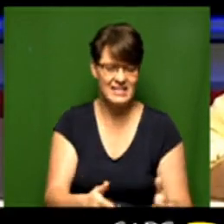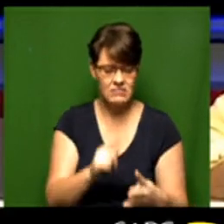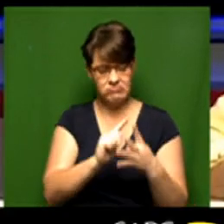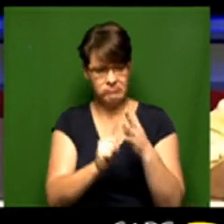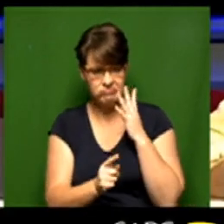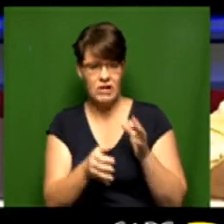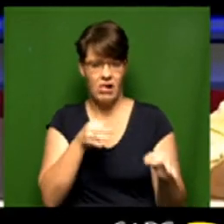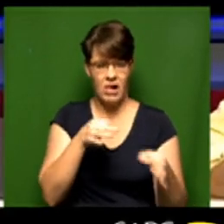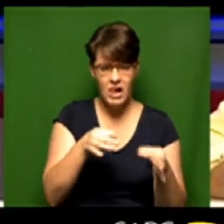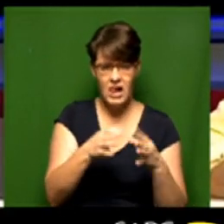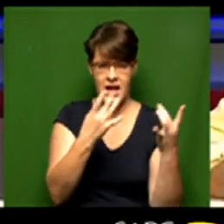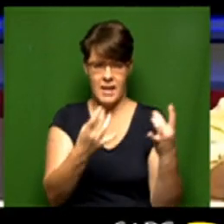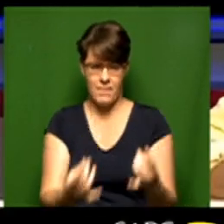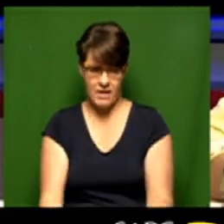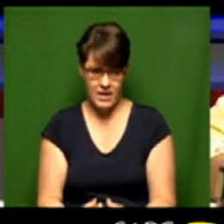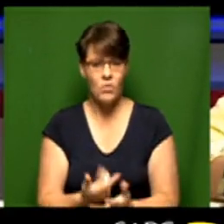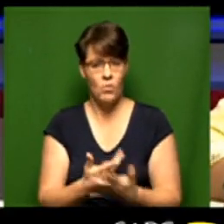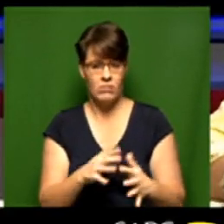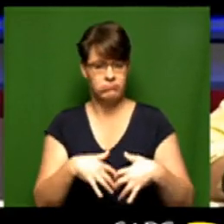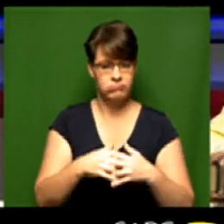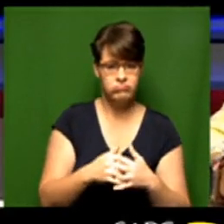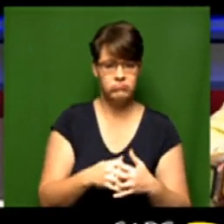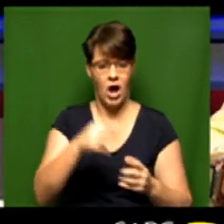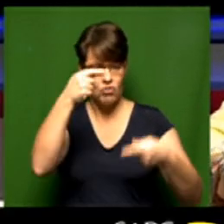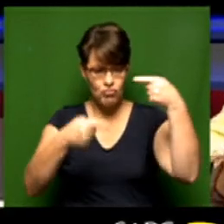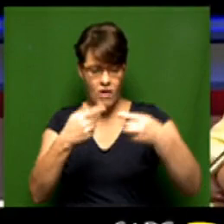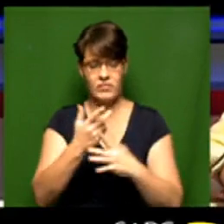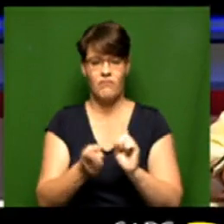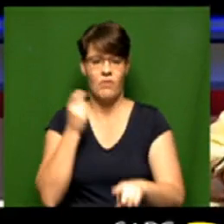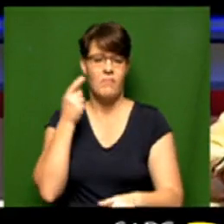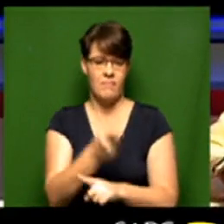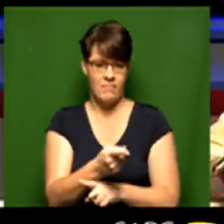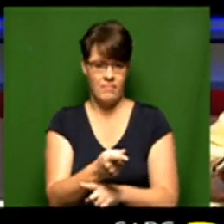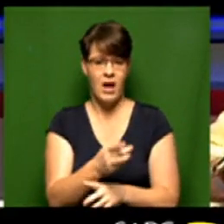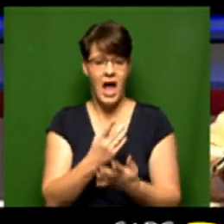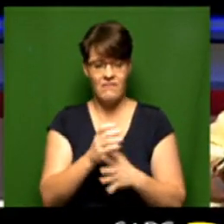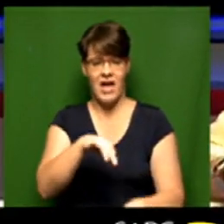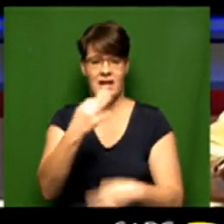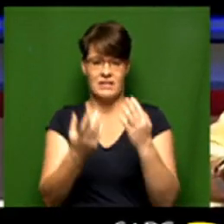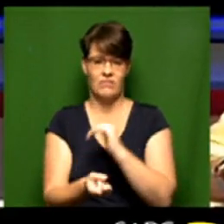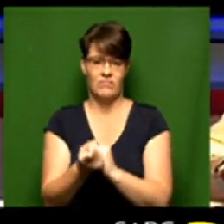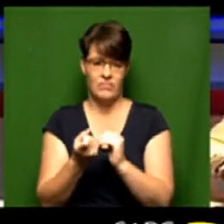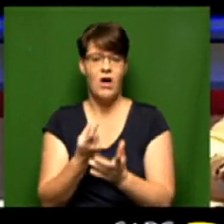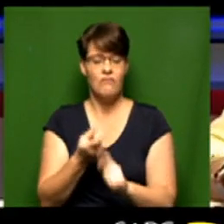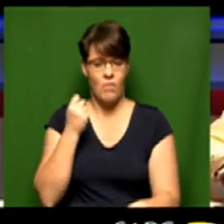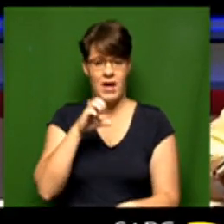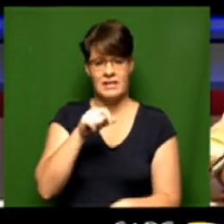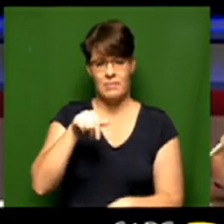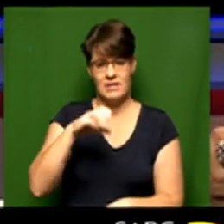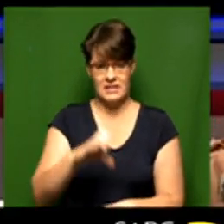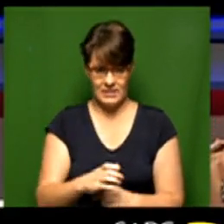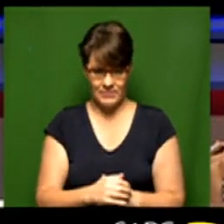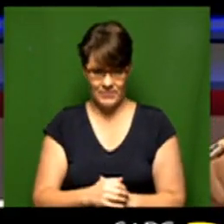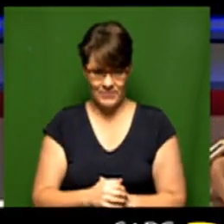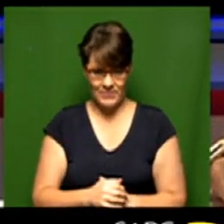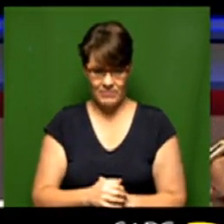to be talking to the numbers so we'll be bringing up our graphs and graphics from there and having analysis coming from the SABC headquarters